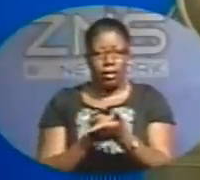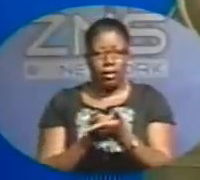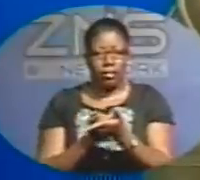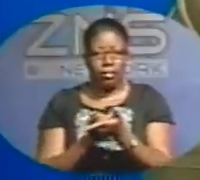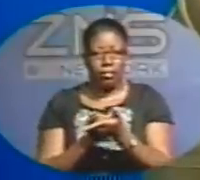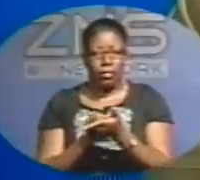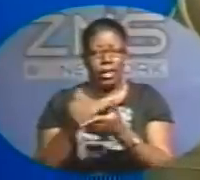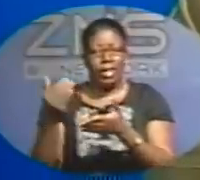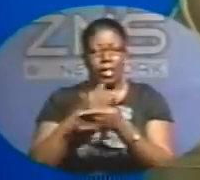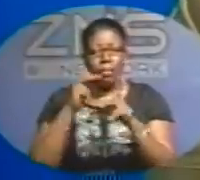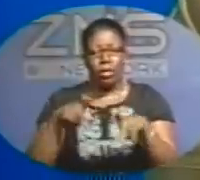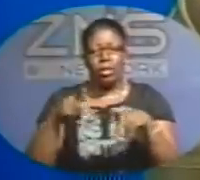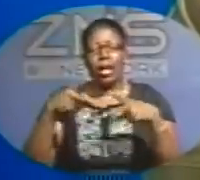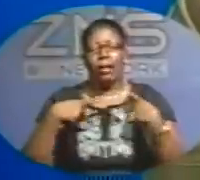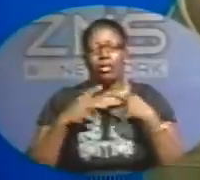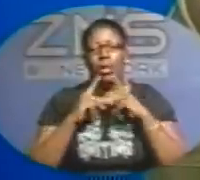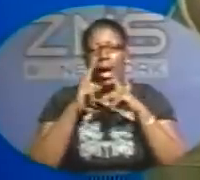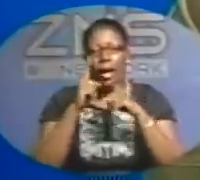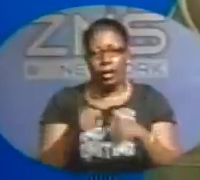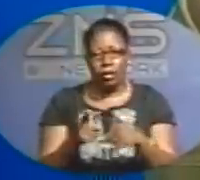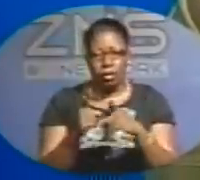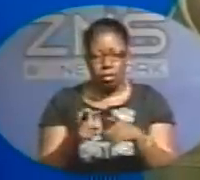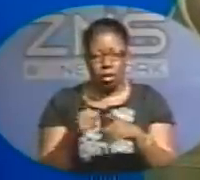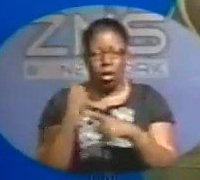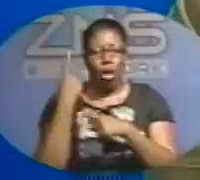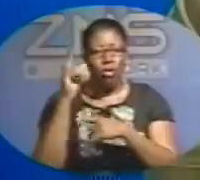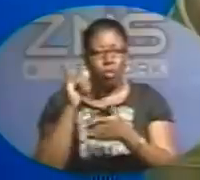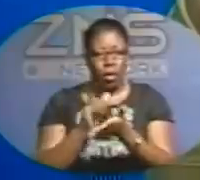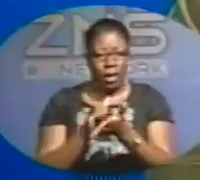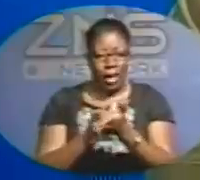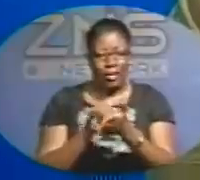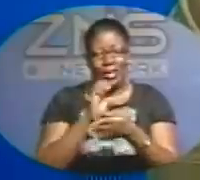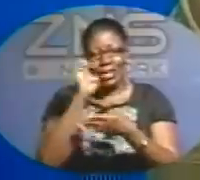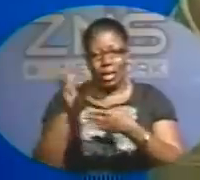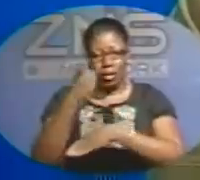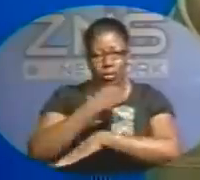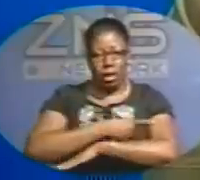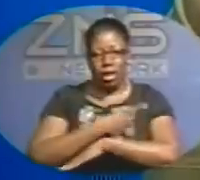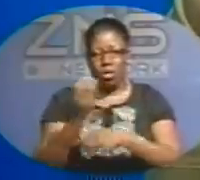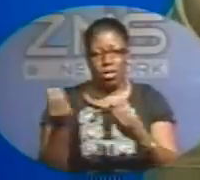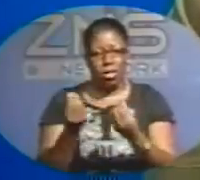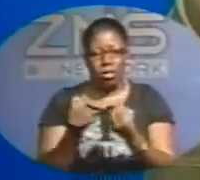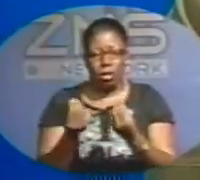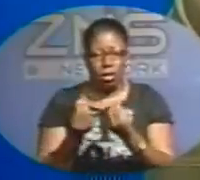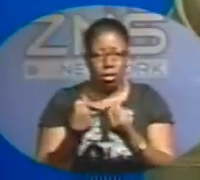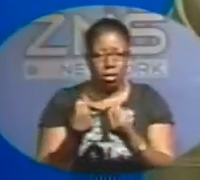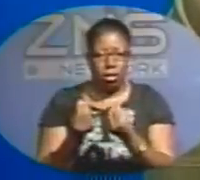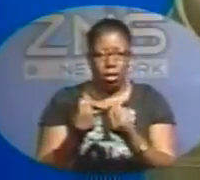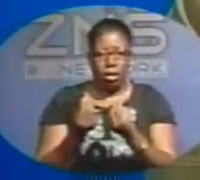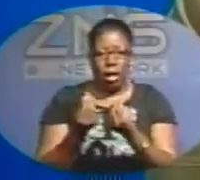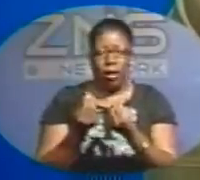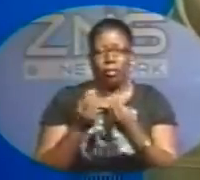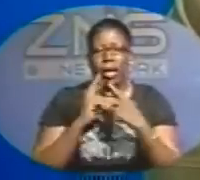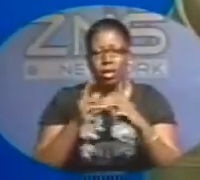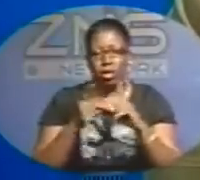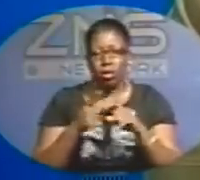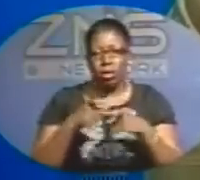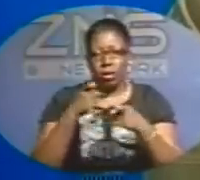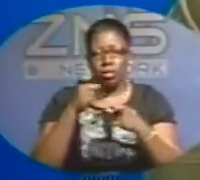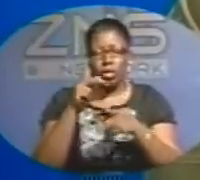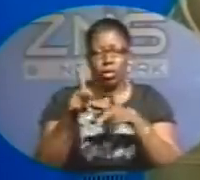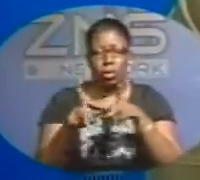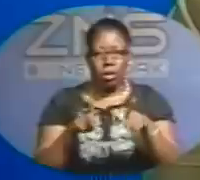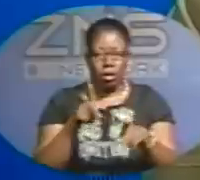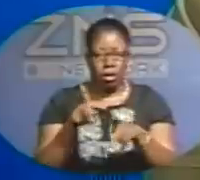someone has to answer for it. Because at the end of the day, there is little or no consolation to the Bahamian public if we put people